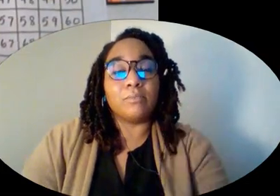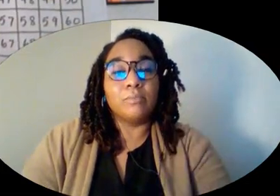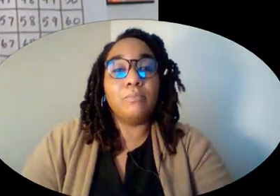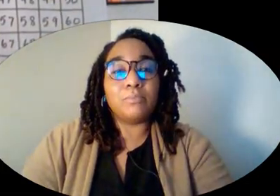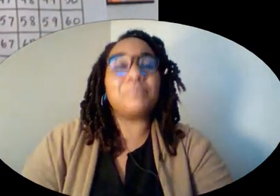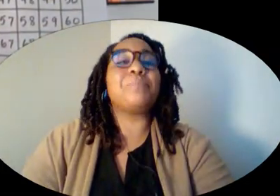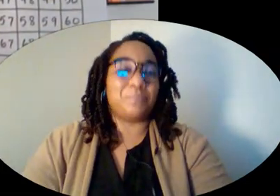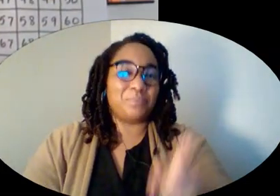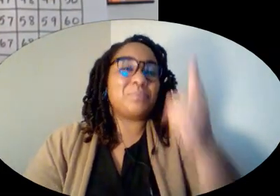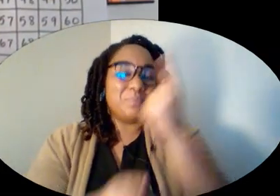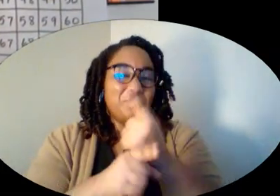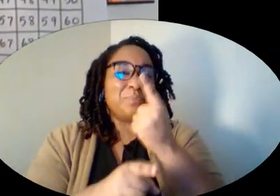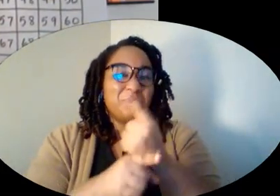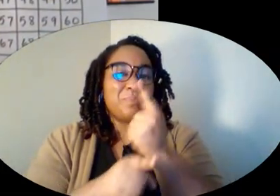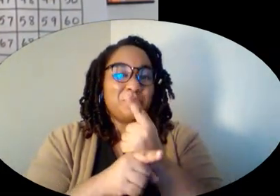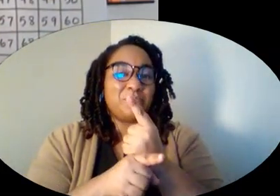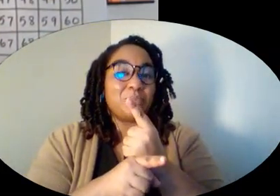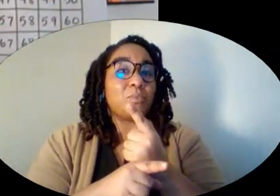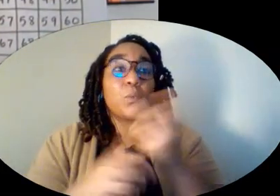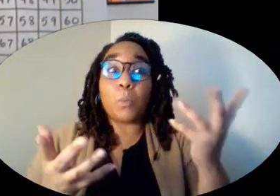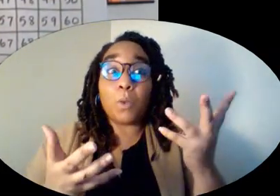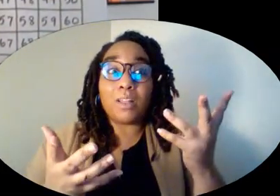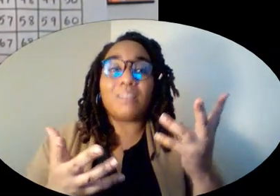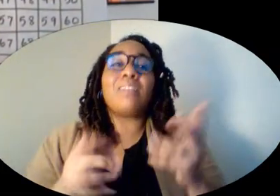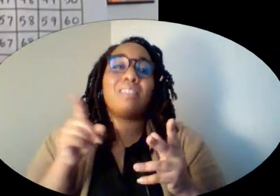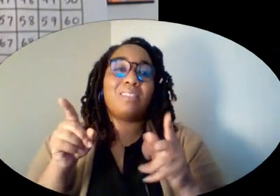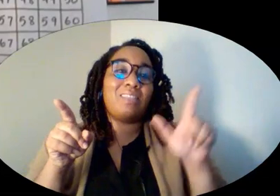You're right. It would go on the left.